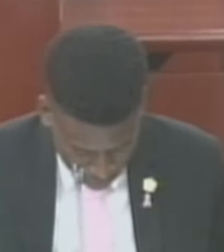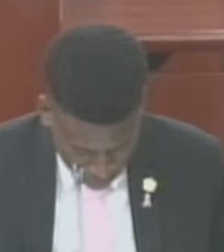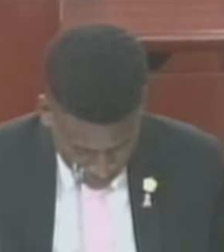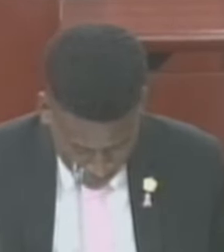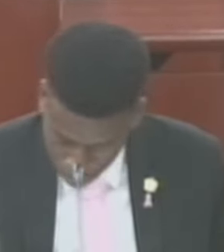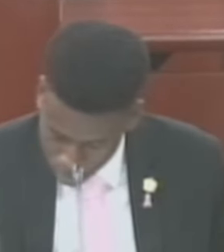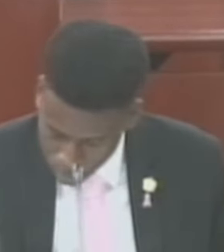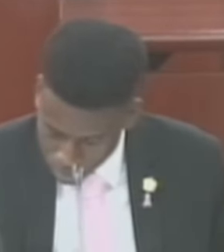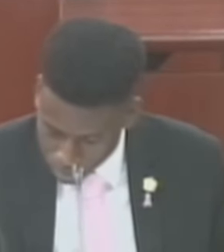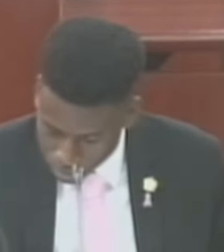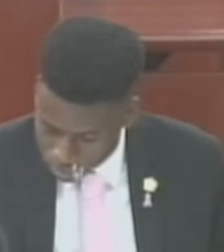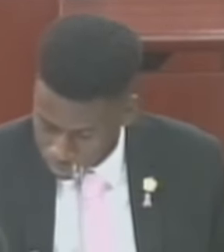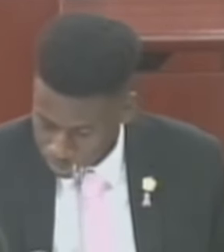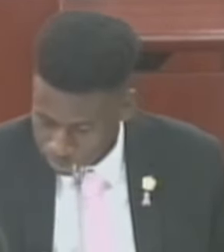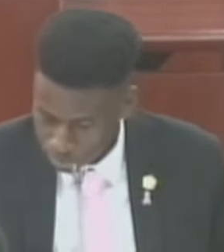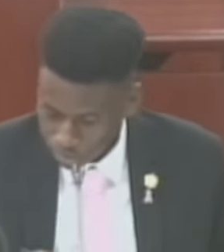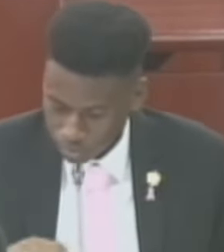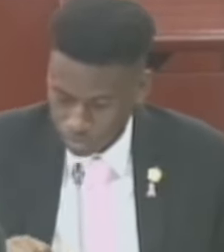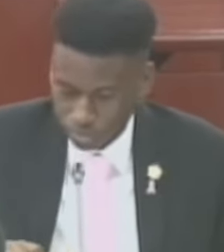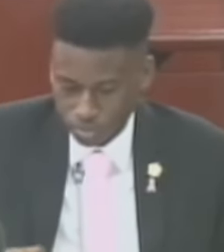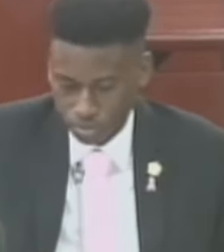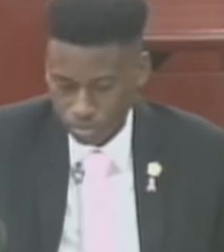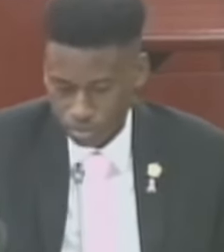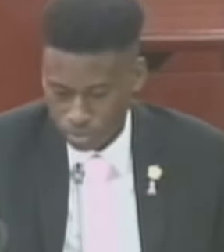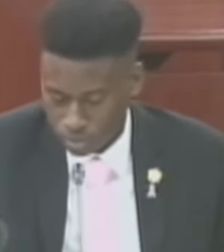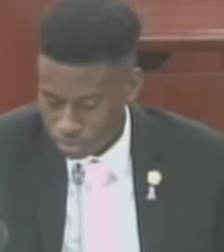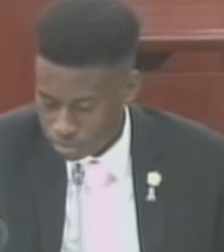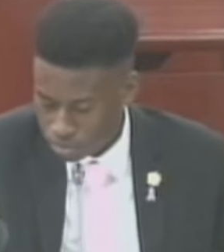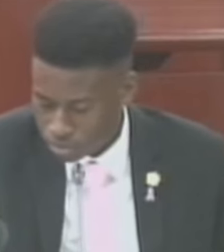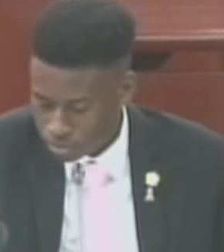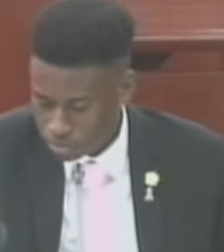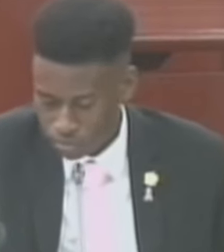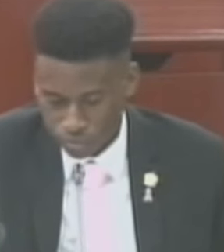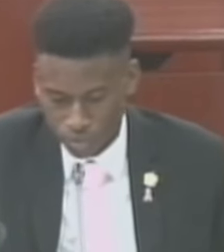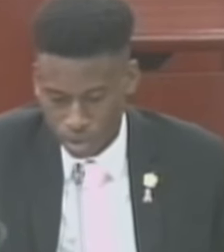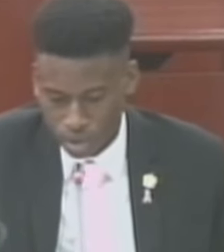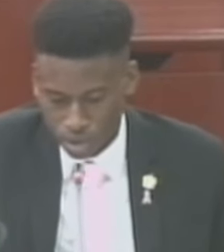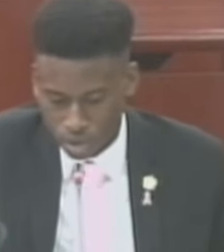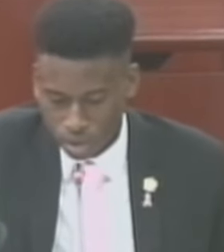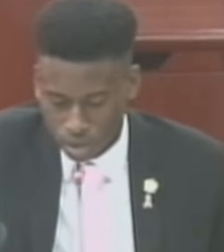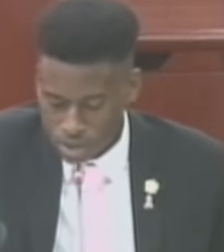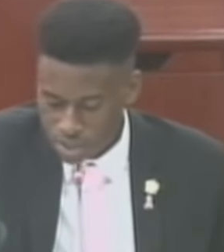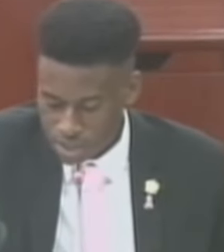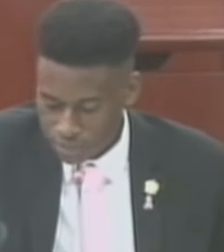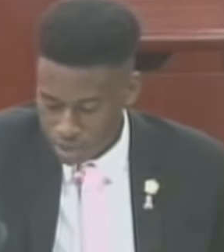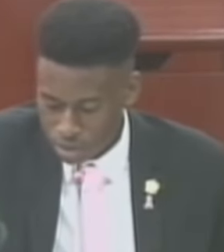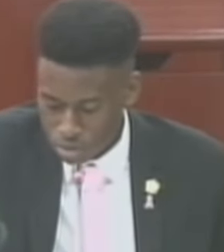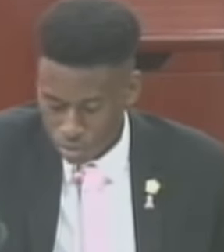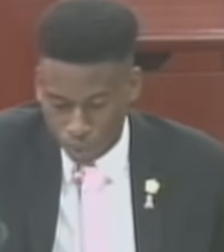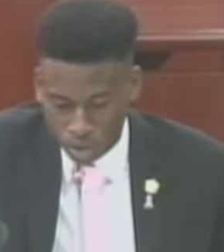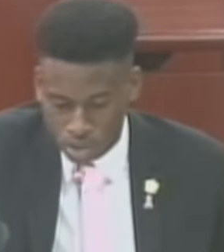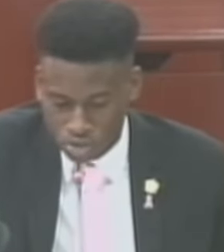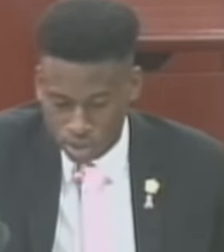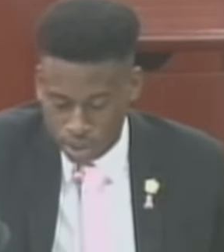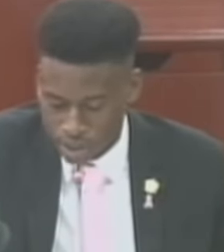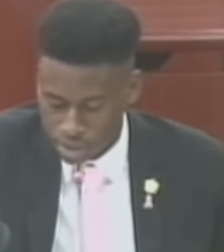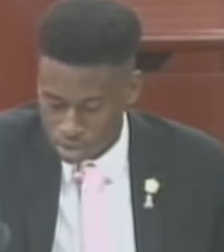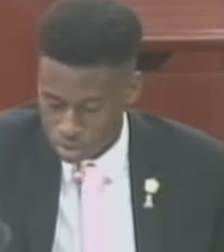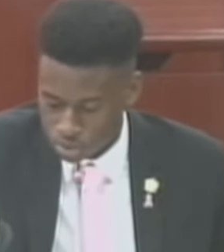those in favor those against the ayes have it clauses 7 through